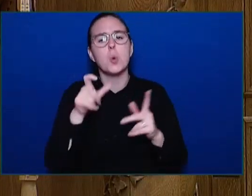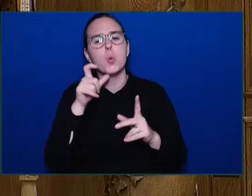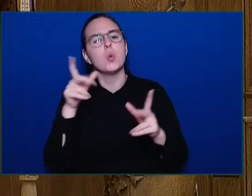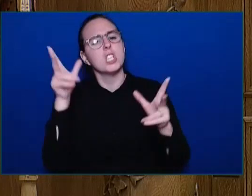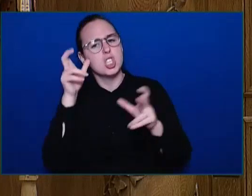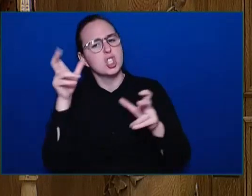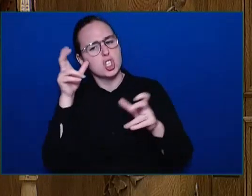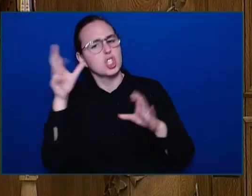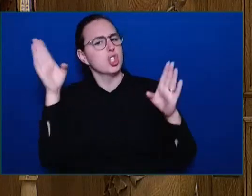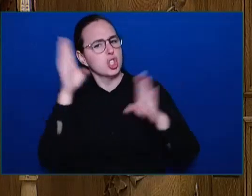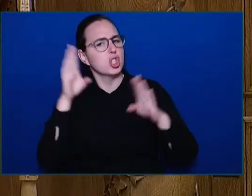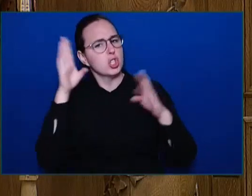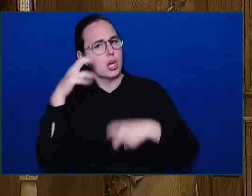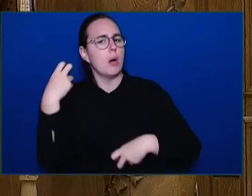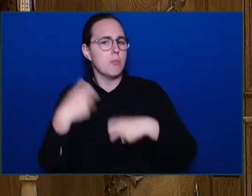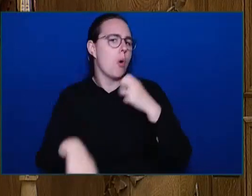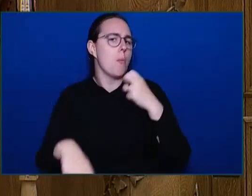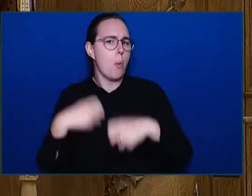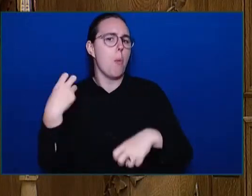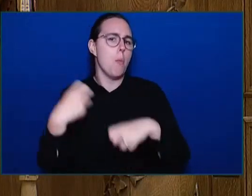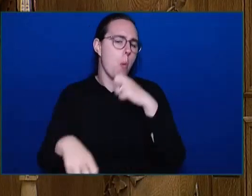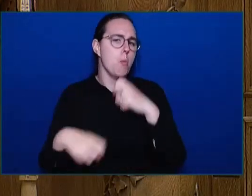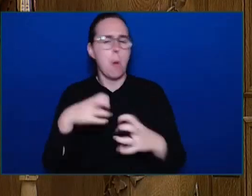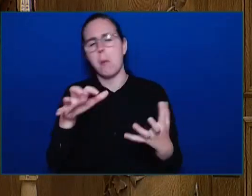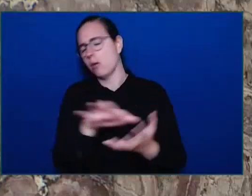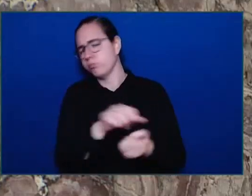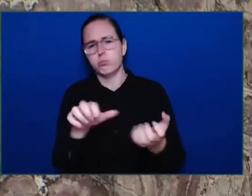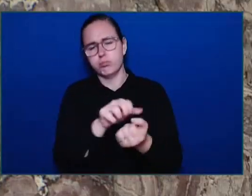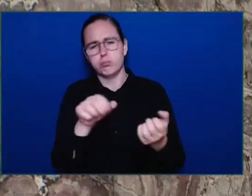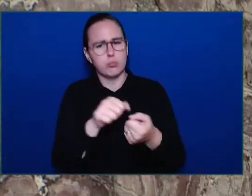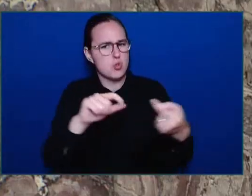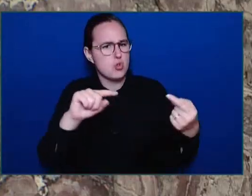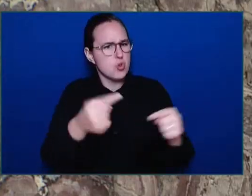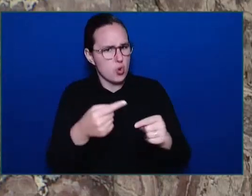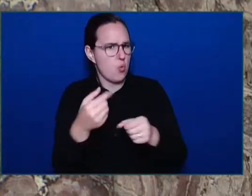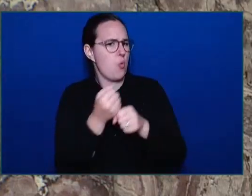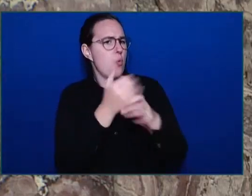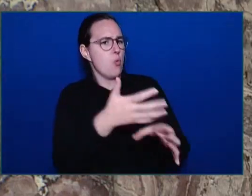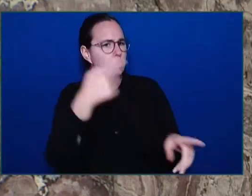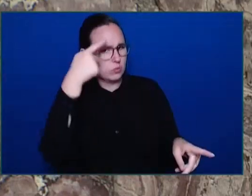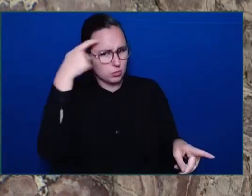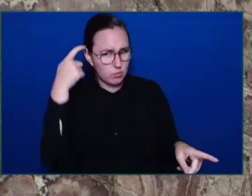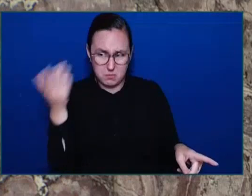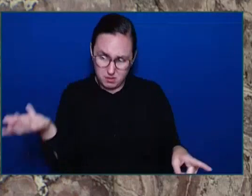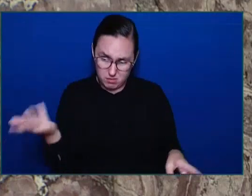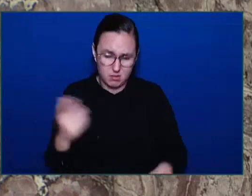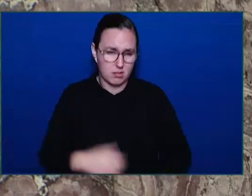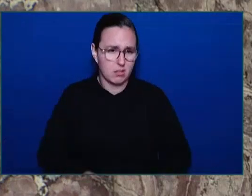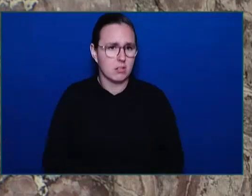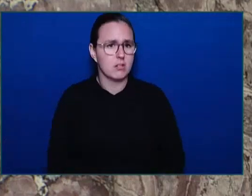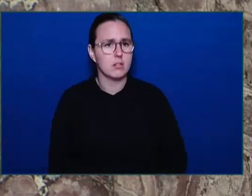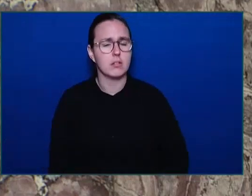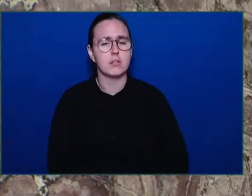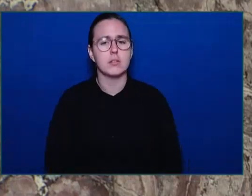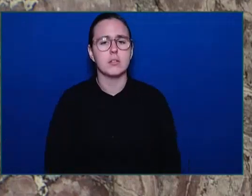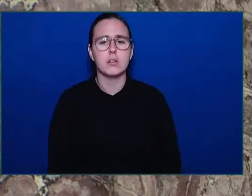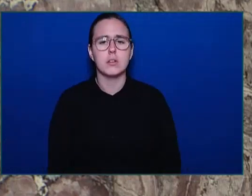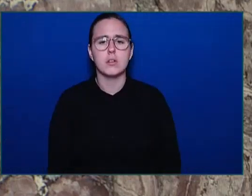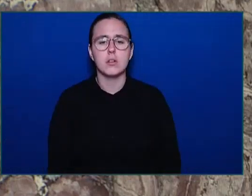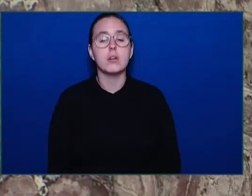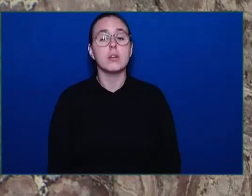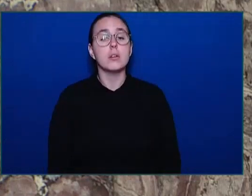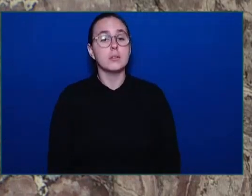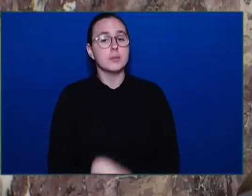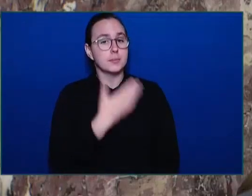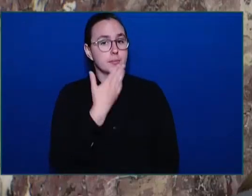Mr. Minister of Public Safety and Solicitor General. Thank you, Honourable Speaker. And I thank the member for his question. It's